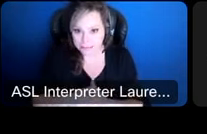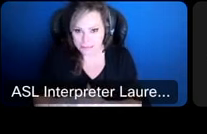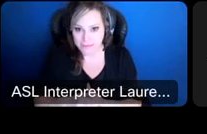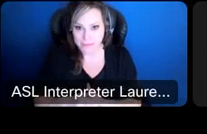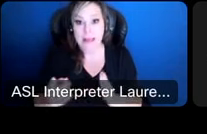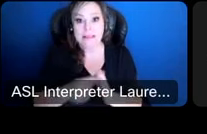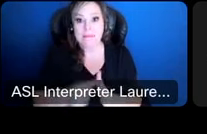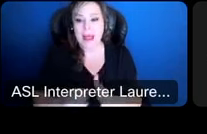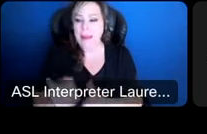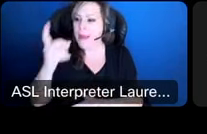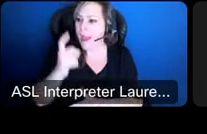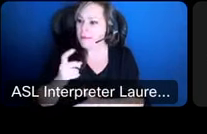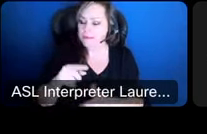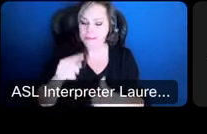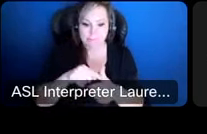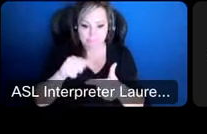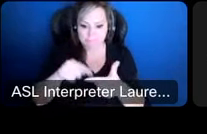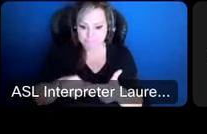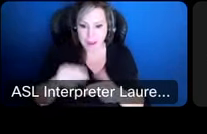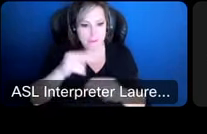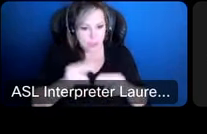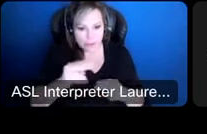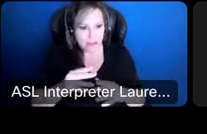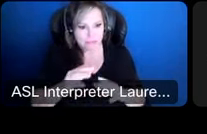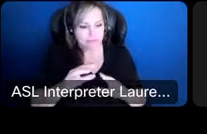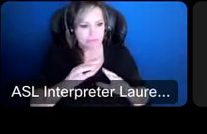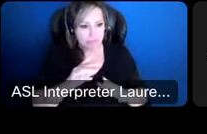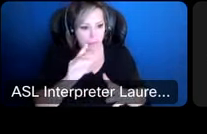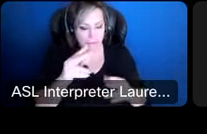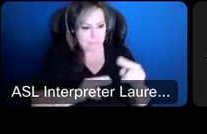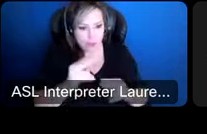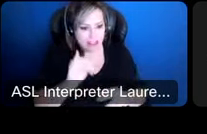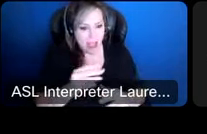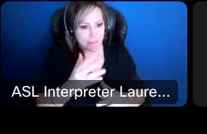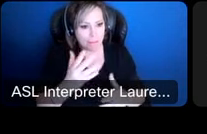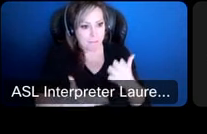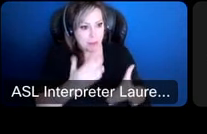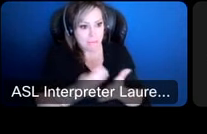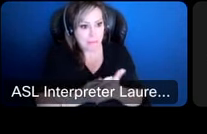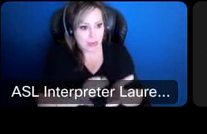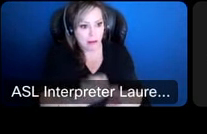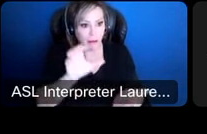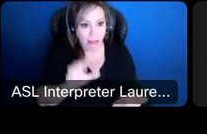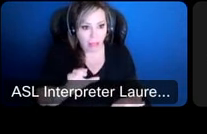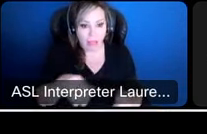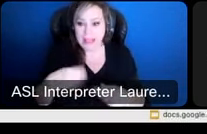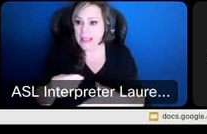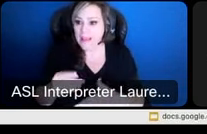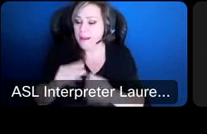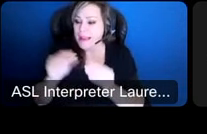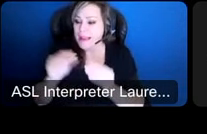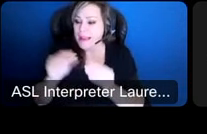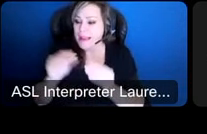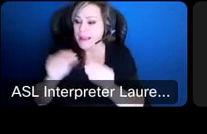asked you know what you're building a building why don't you just take that money and make raises out of it you're legally not able to do that